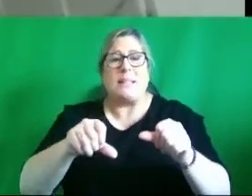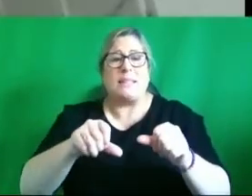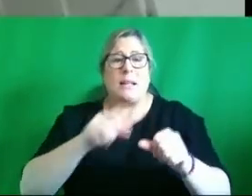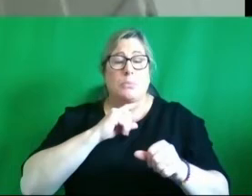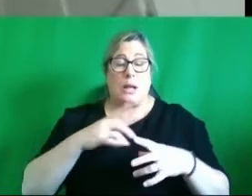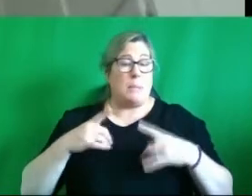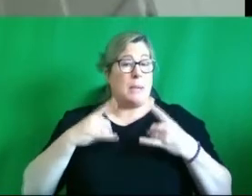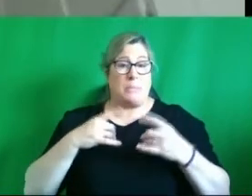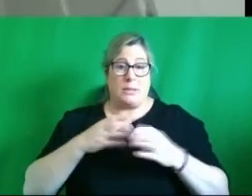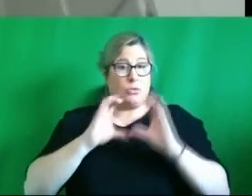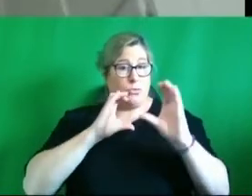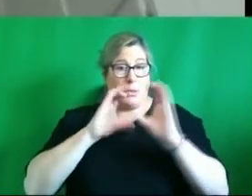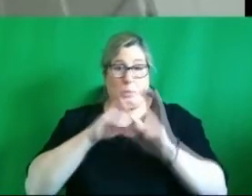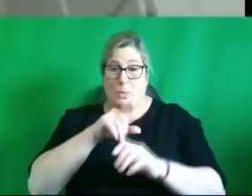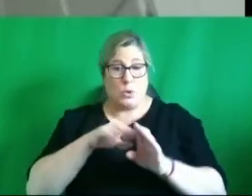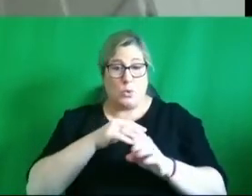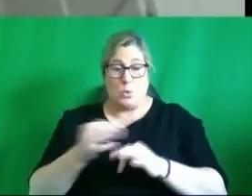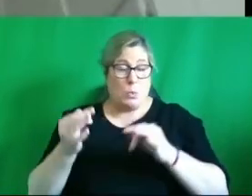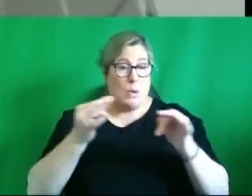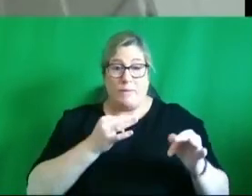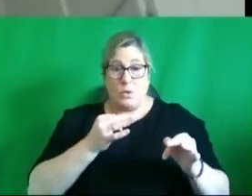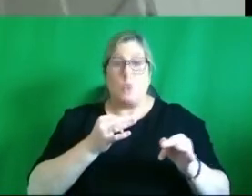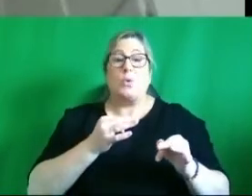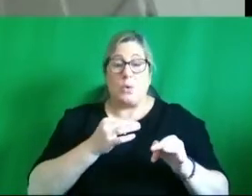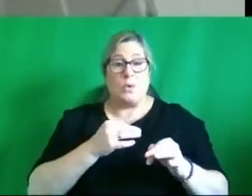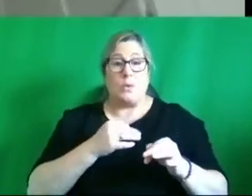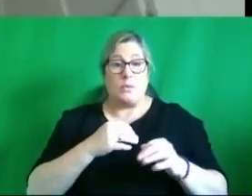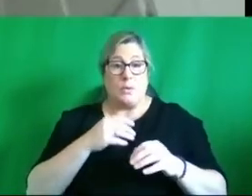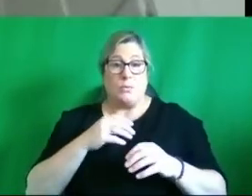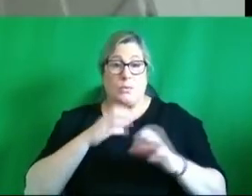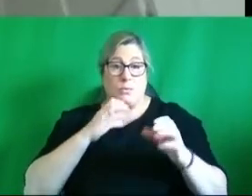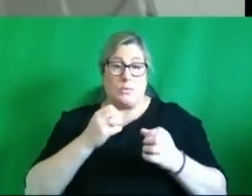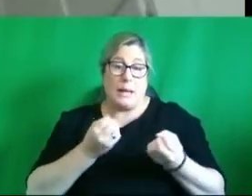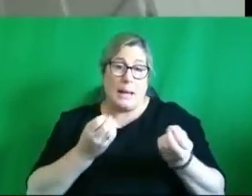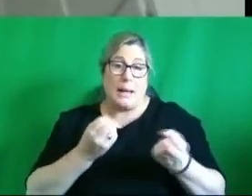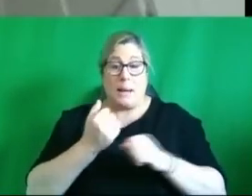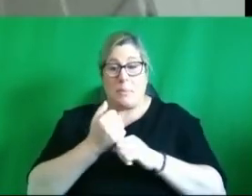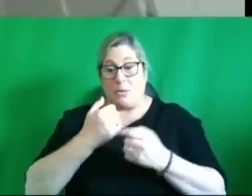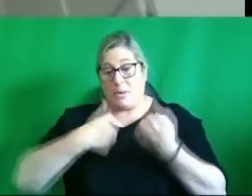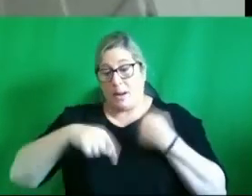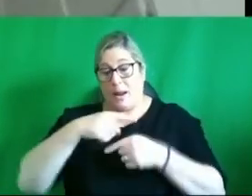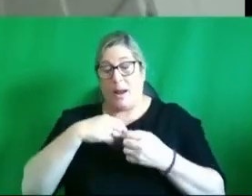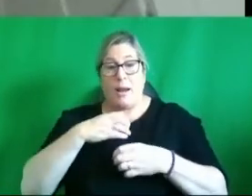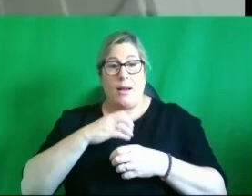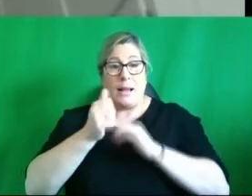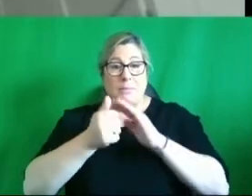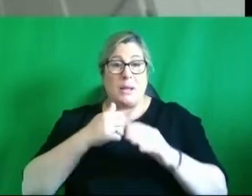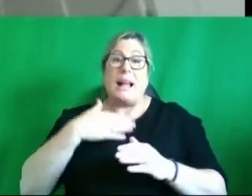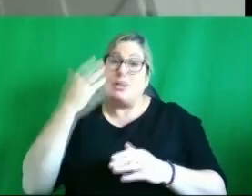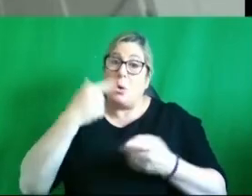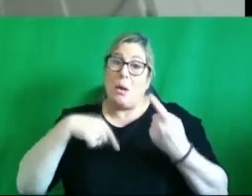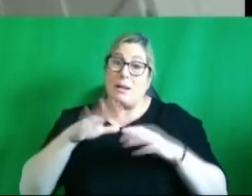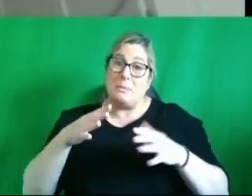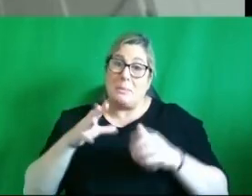happy to talk to you offline in in relation to how our experience and i'm also very conscious ours might be unique there might be